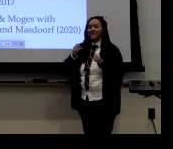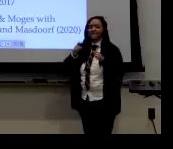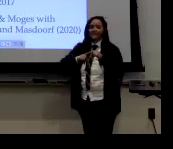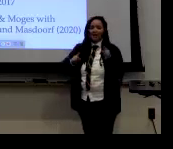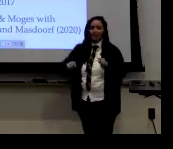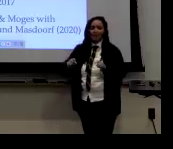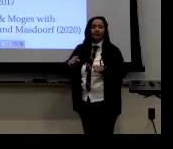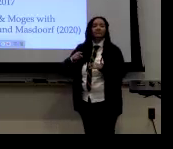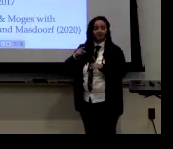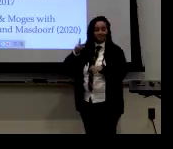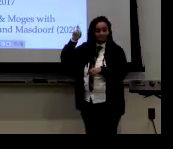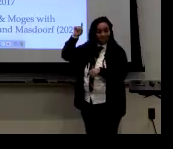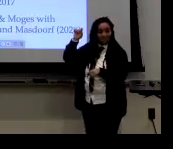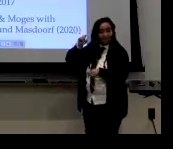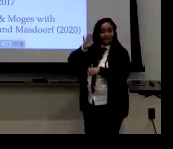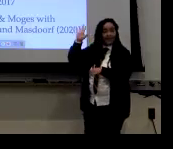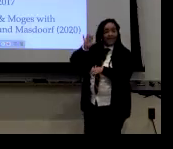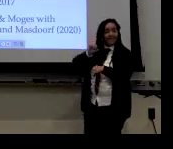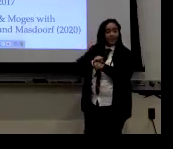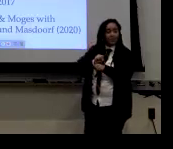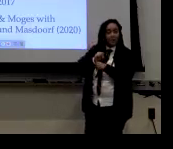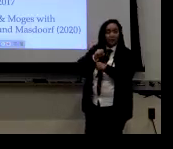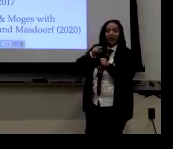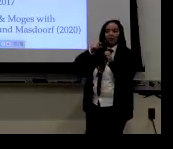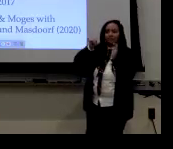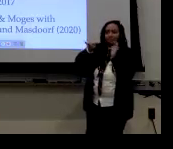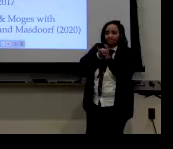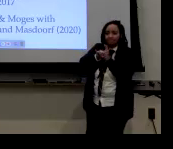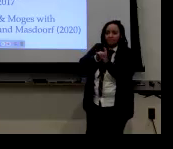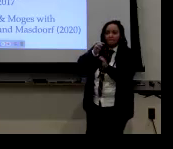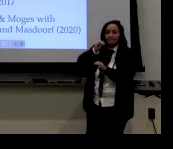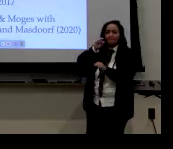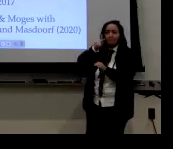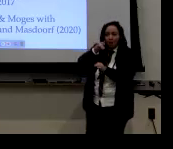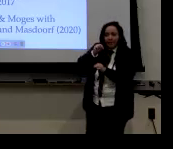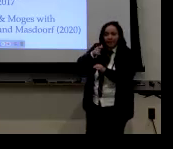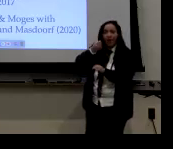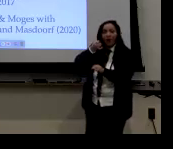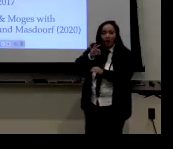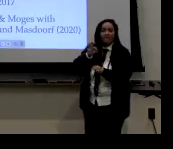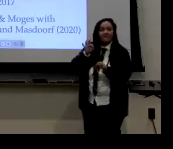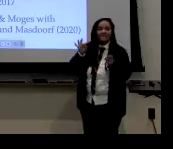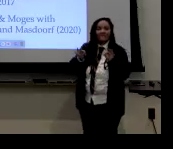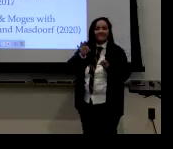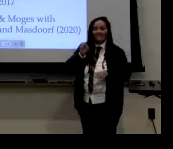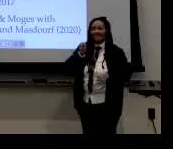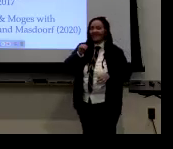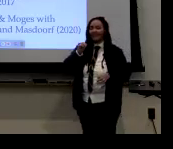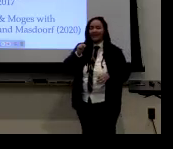sign variation resource, that work had